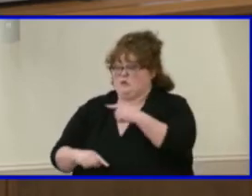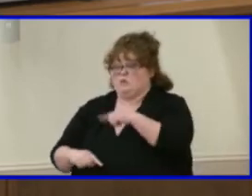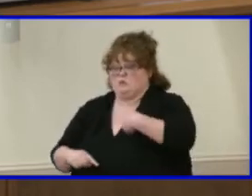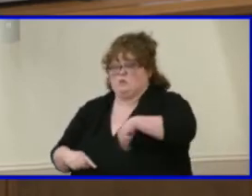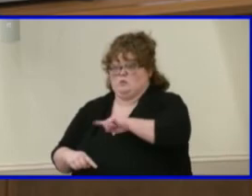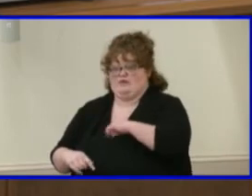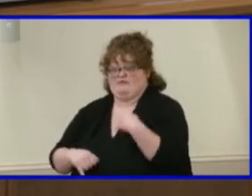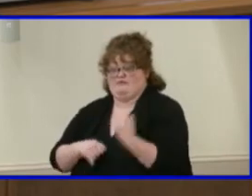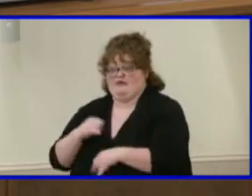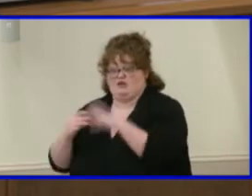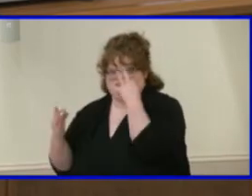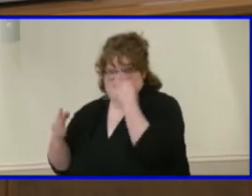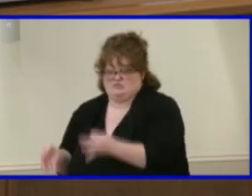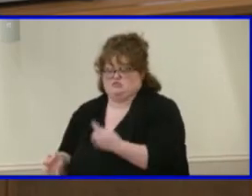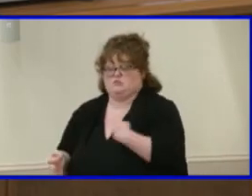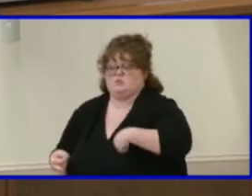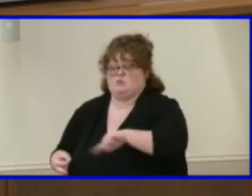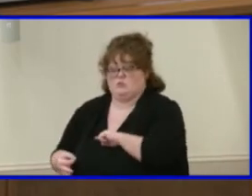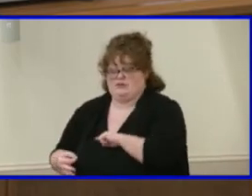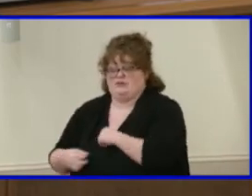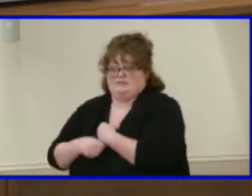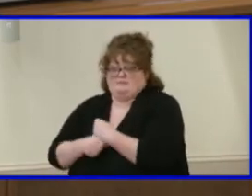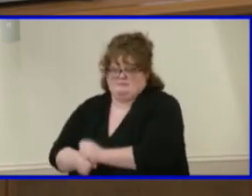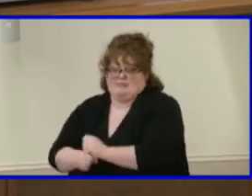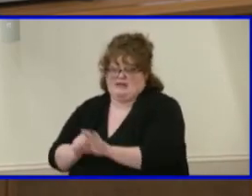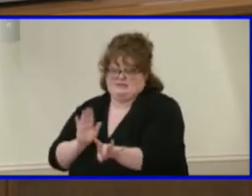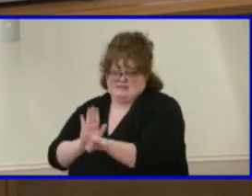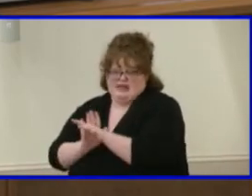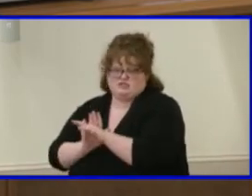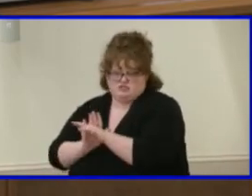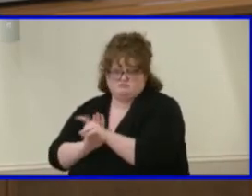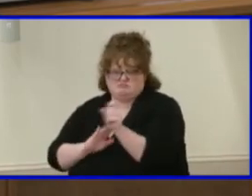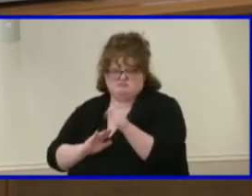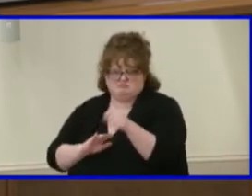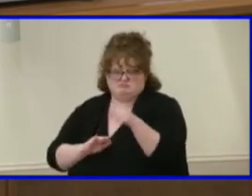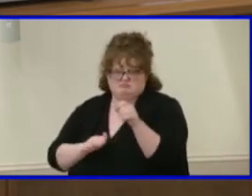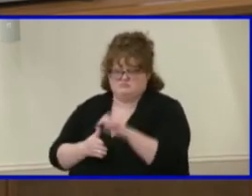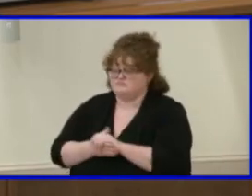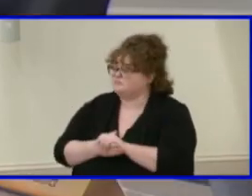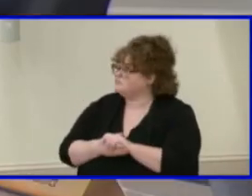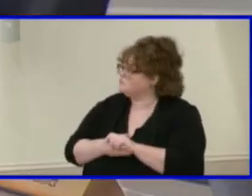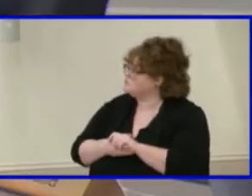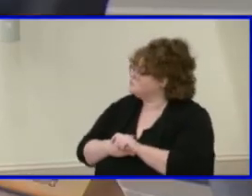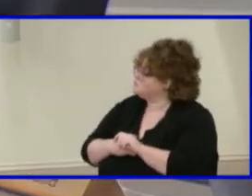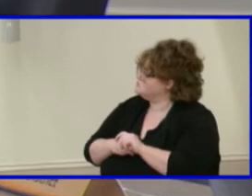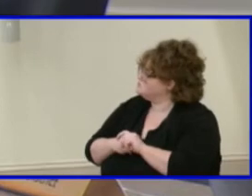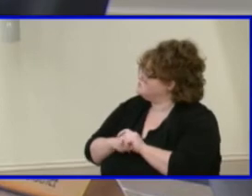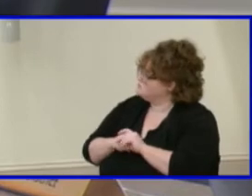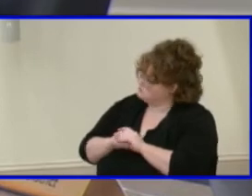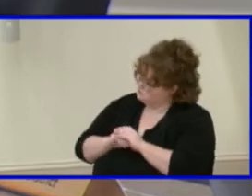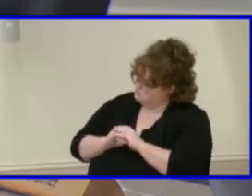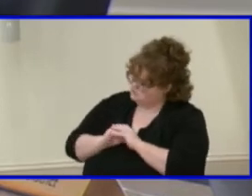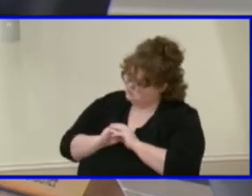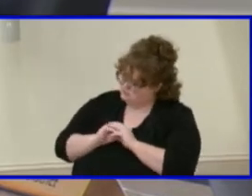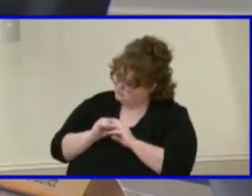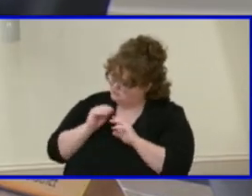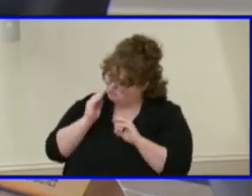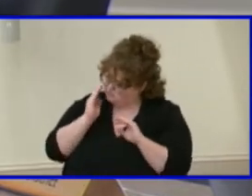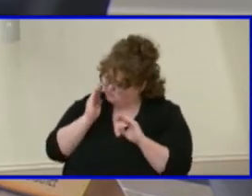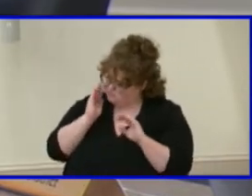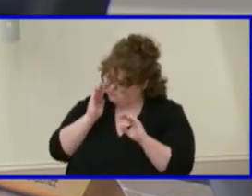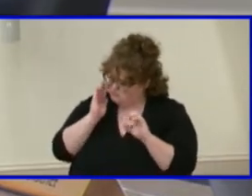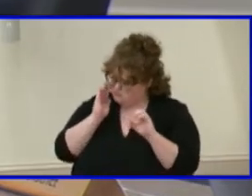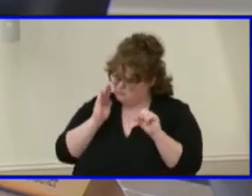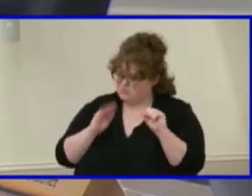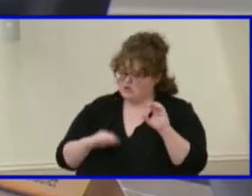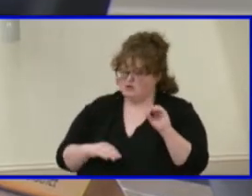we're very much the selection, um, part of that process. So we essentially outside of those 12 for the middle schools, then